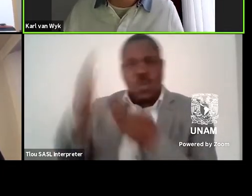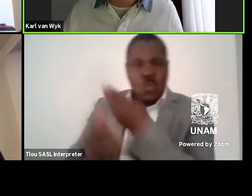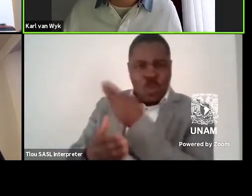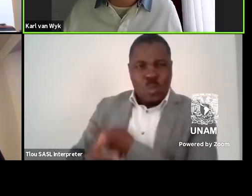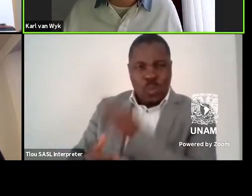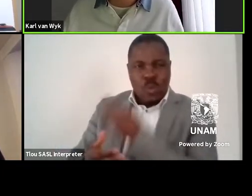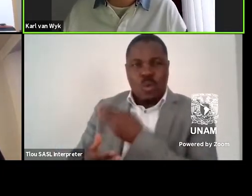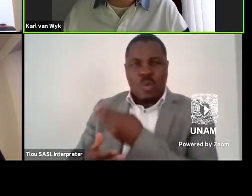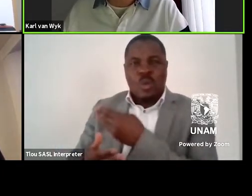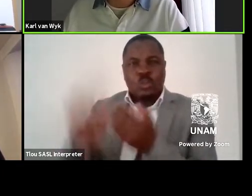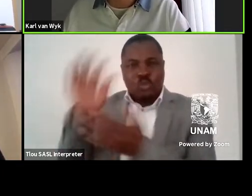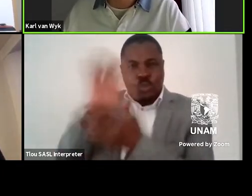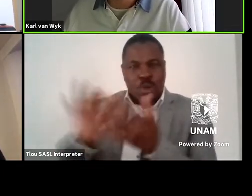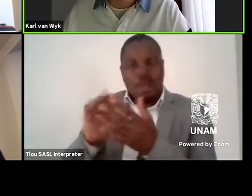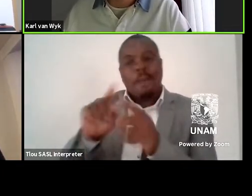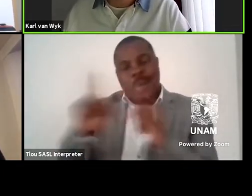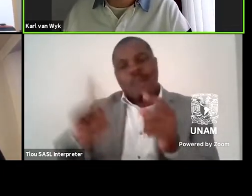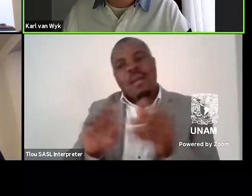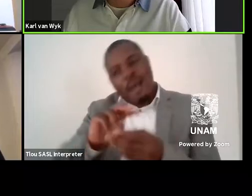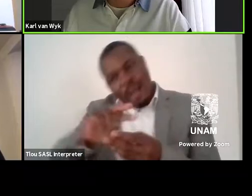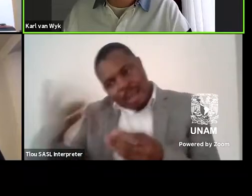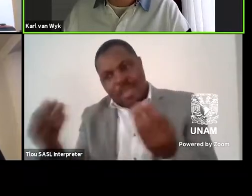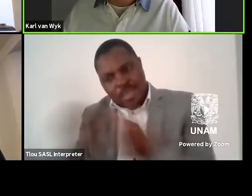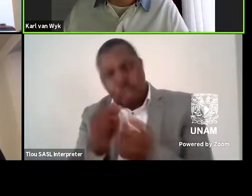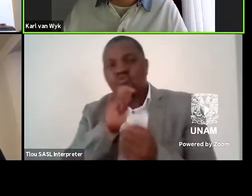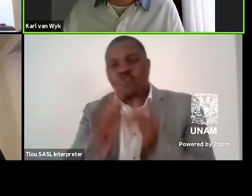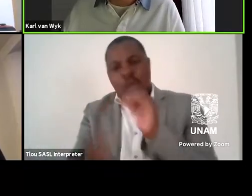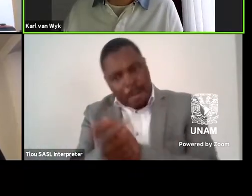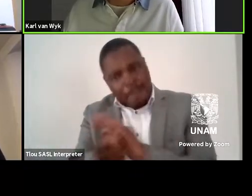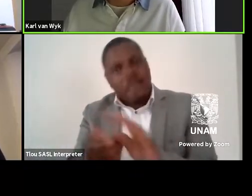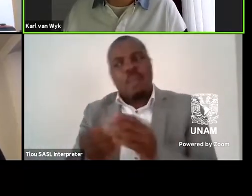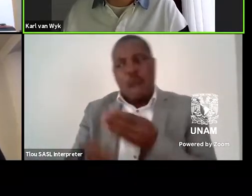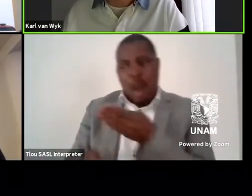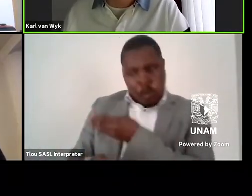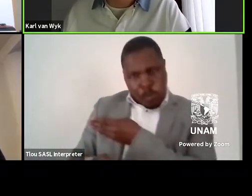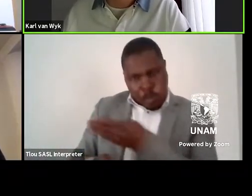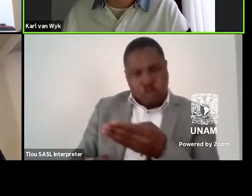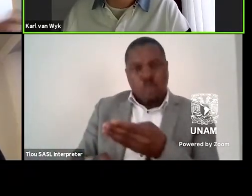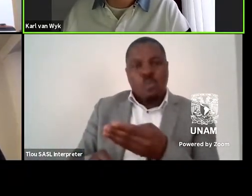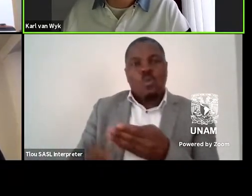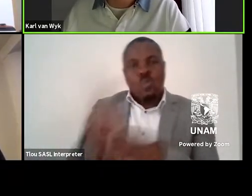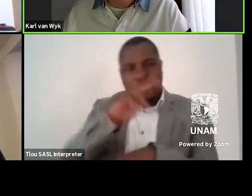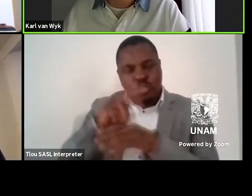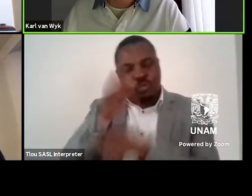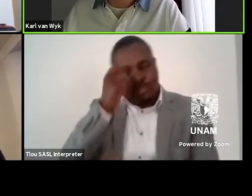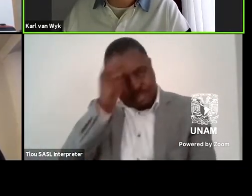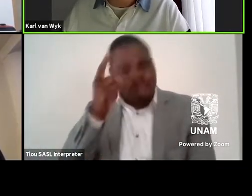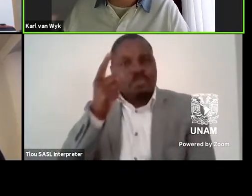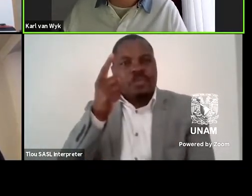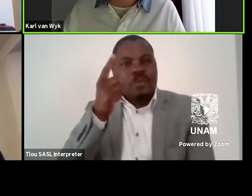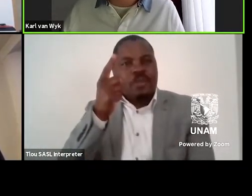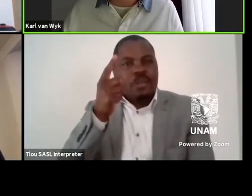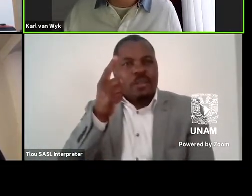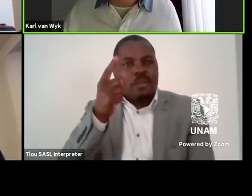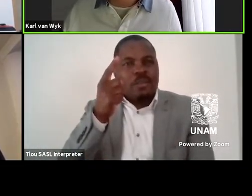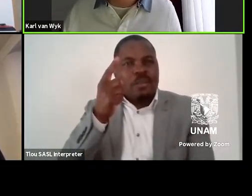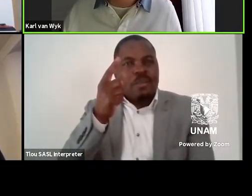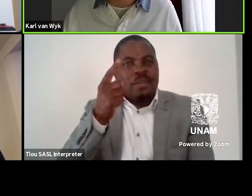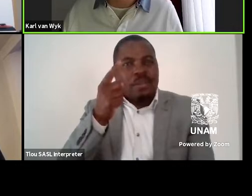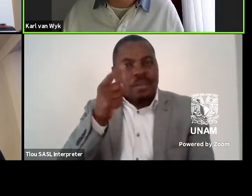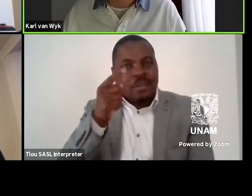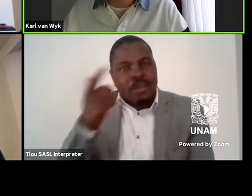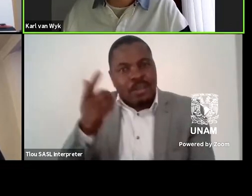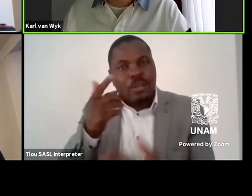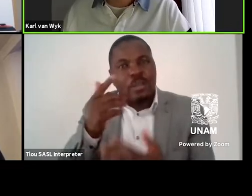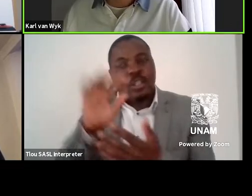these other things also did happen. And that should be reckoned with. It should be part of the kinds of stories